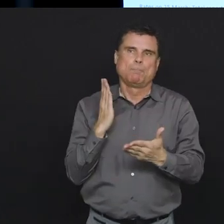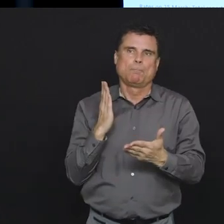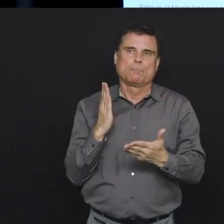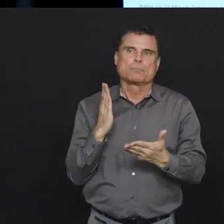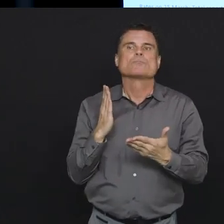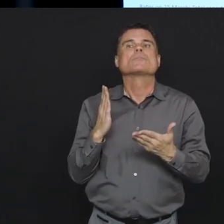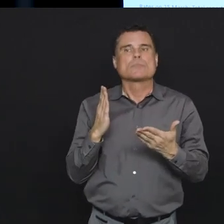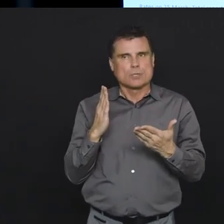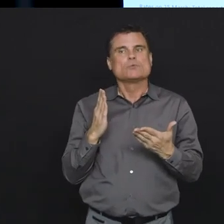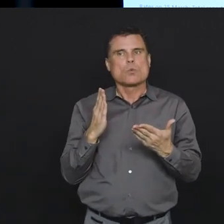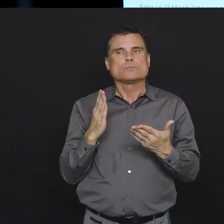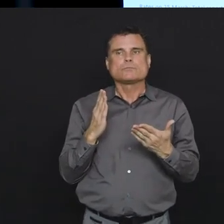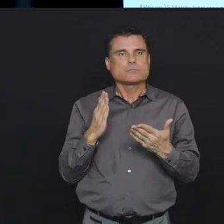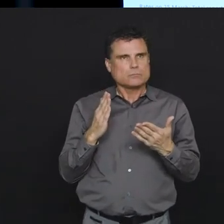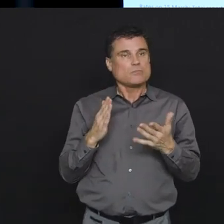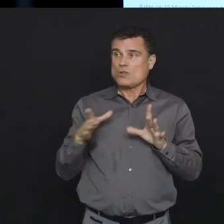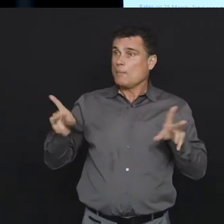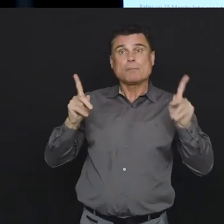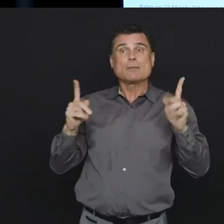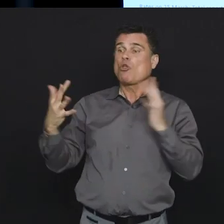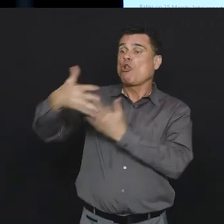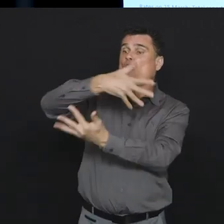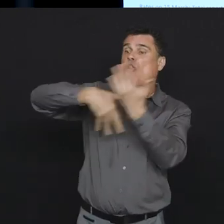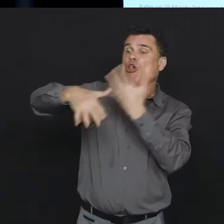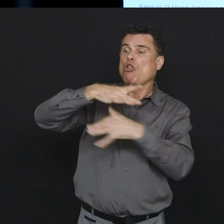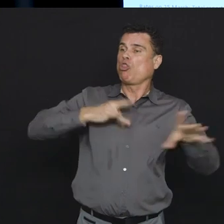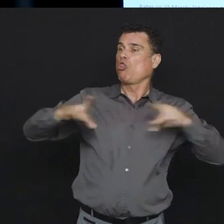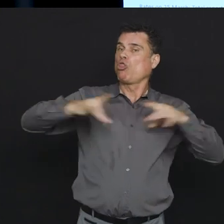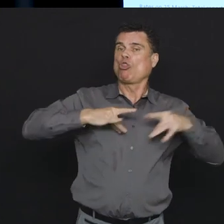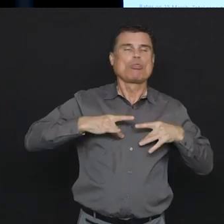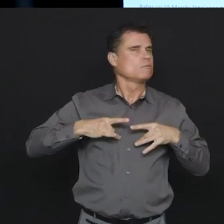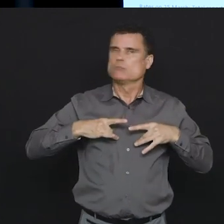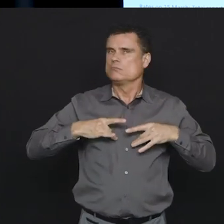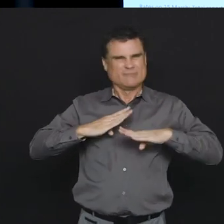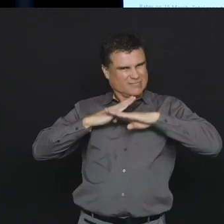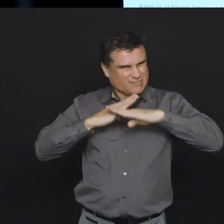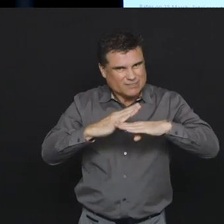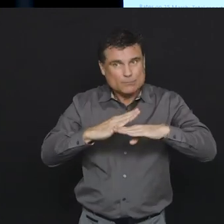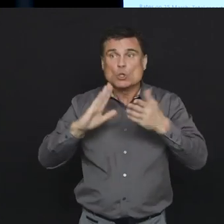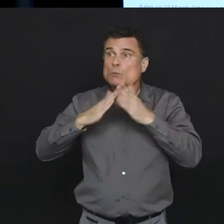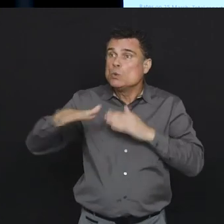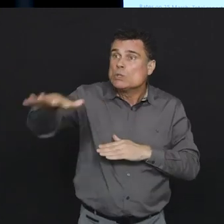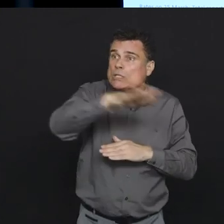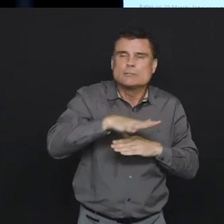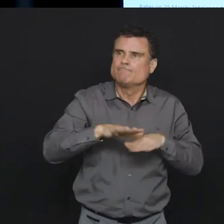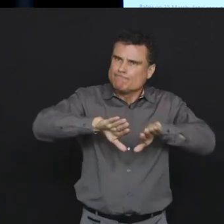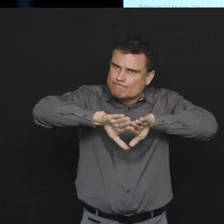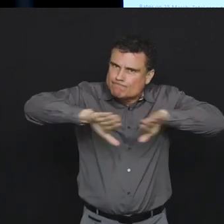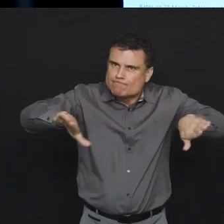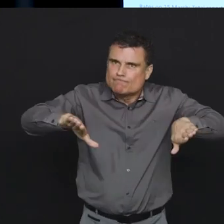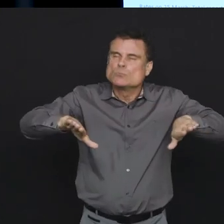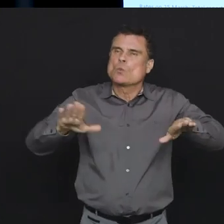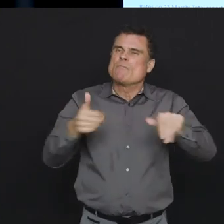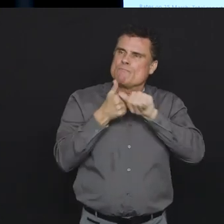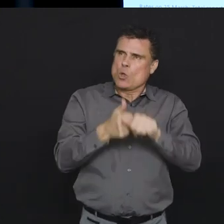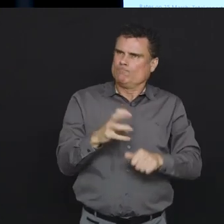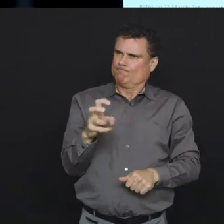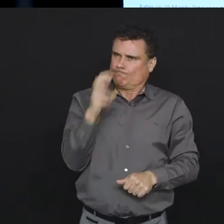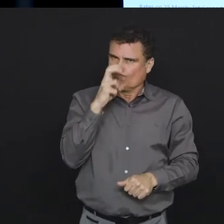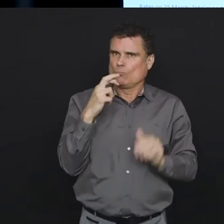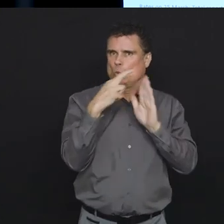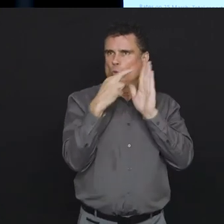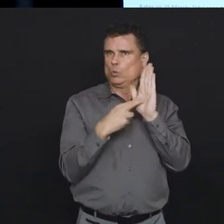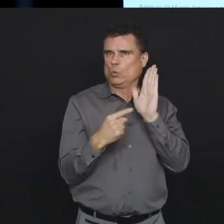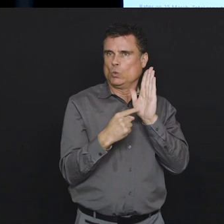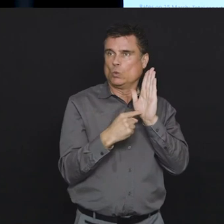communities, continue to separate to stop those chains of transmission in all of the settings in our communities for